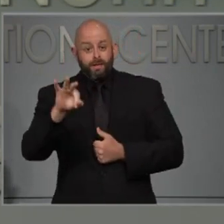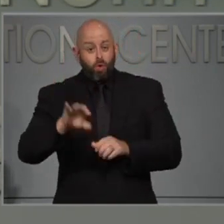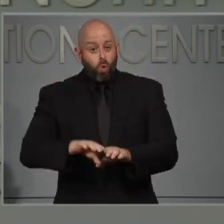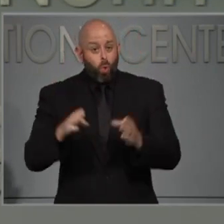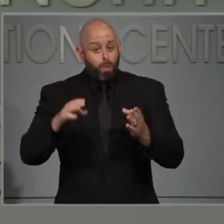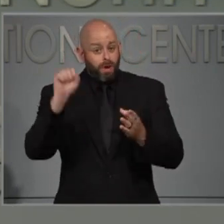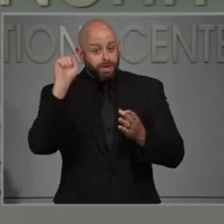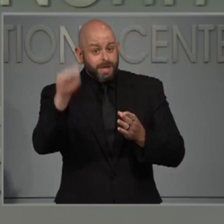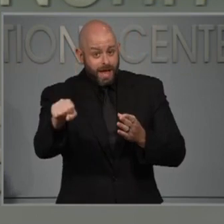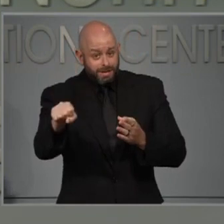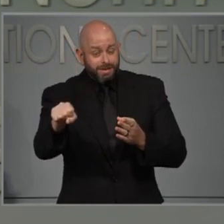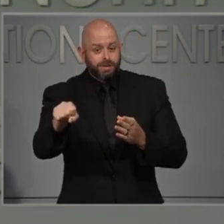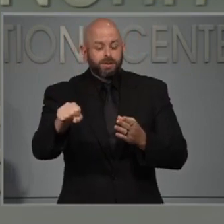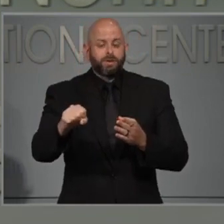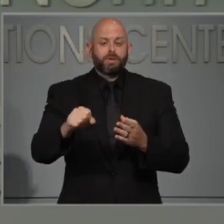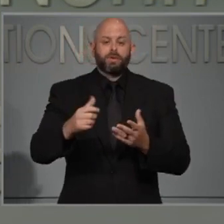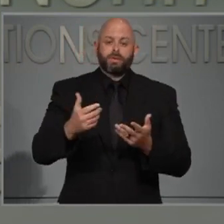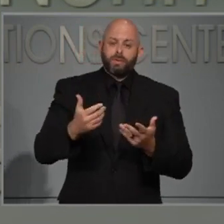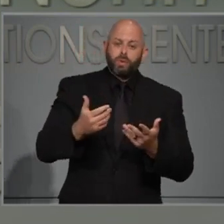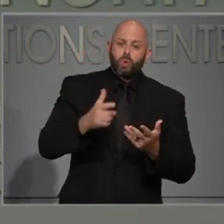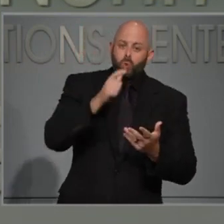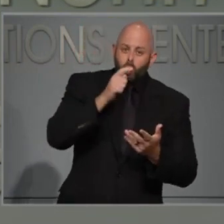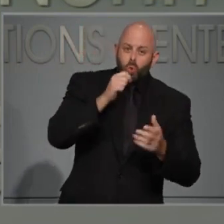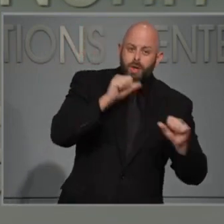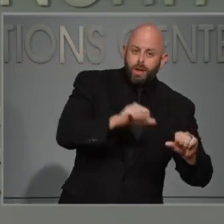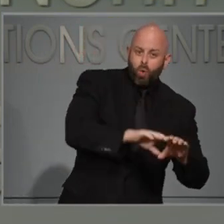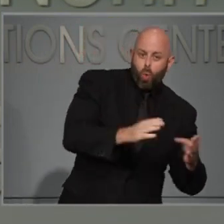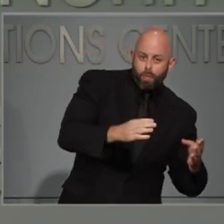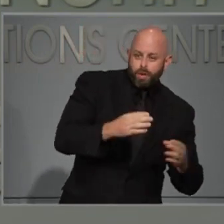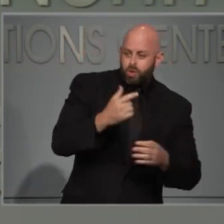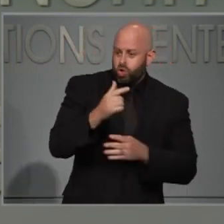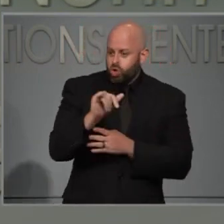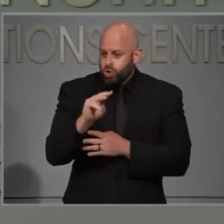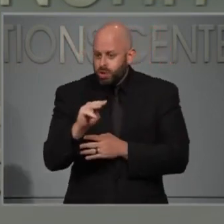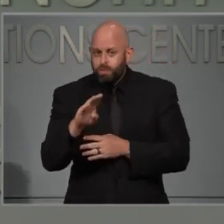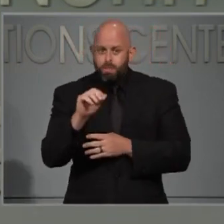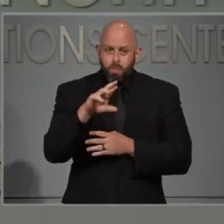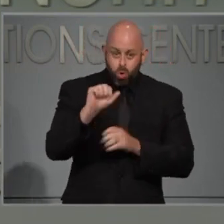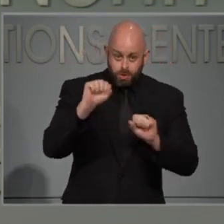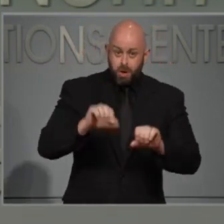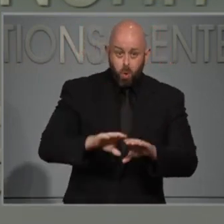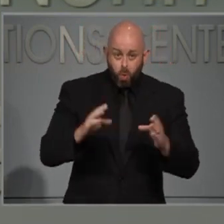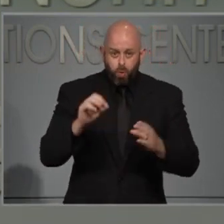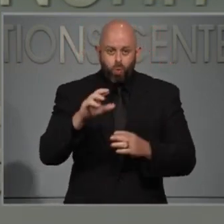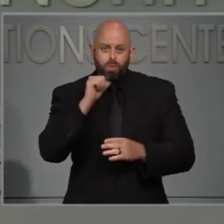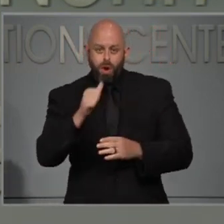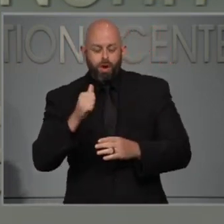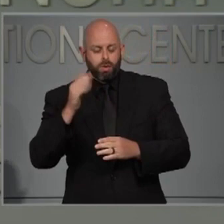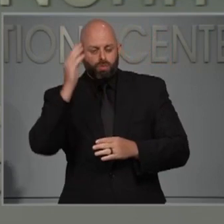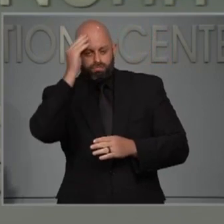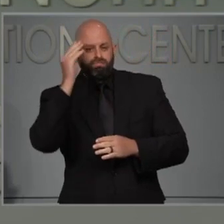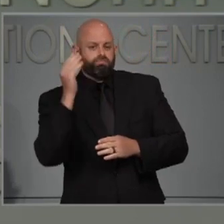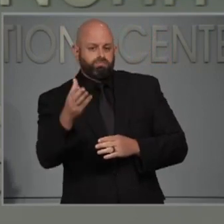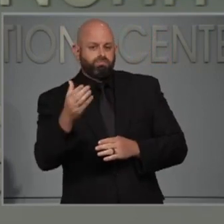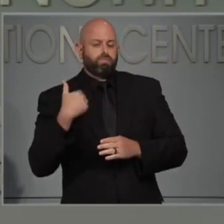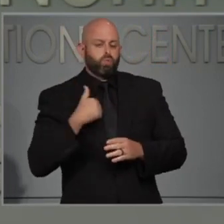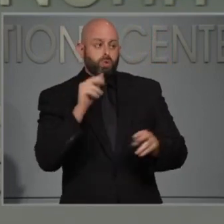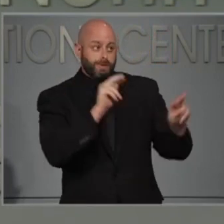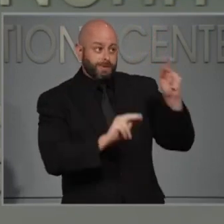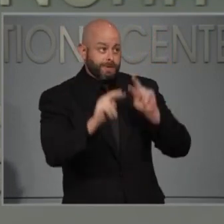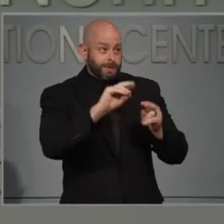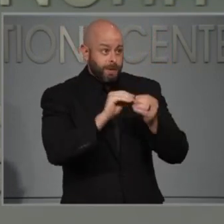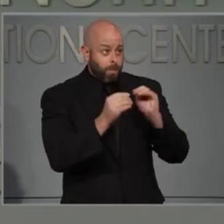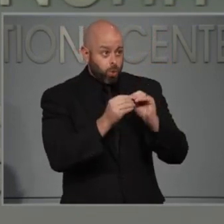will look like. We're continuing to monitor these numbers and know that right now they're not